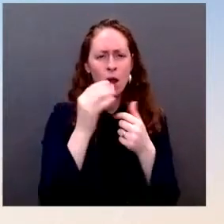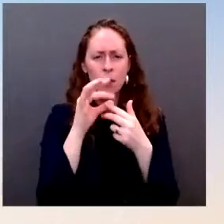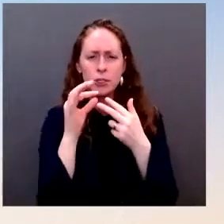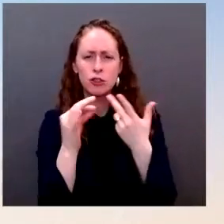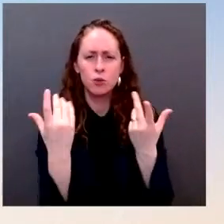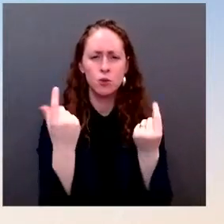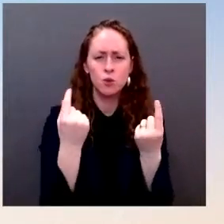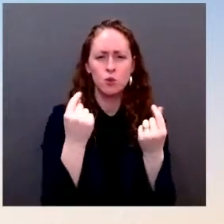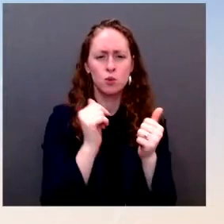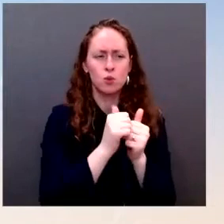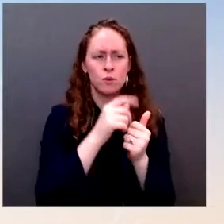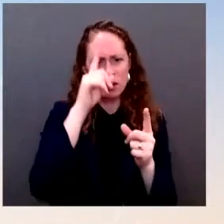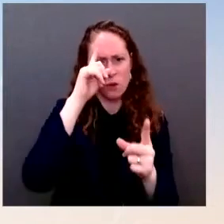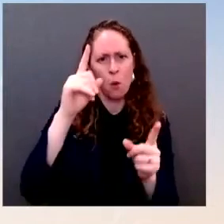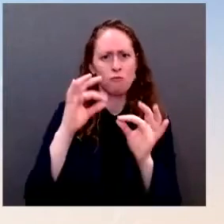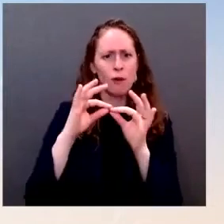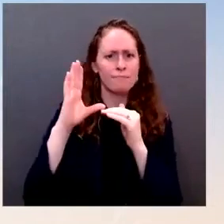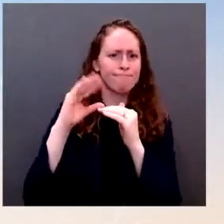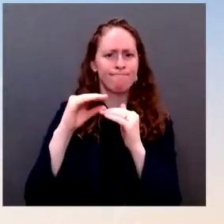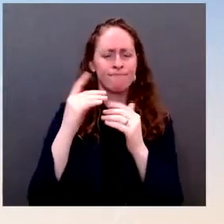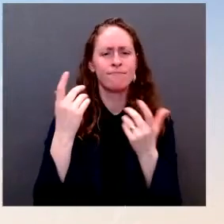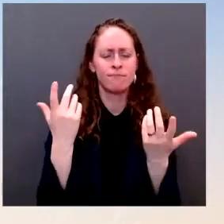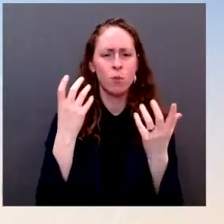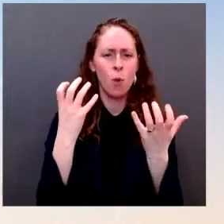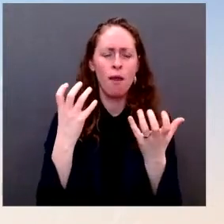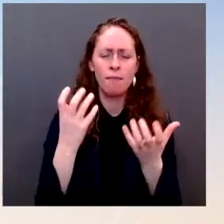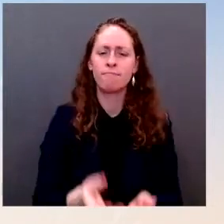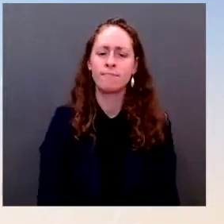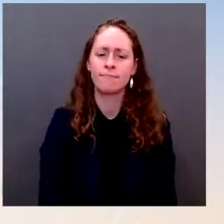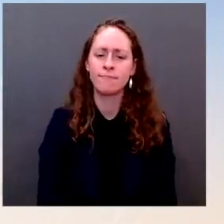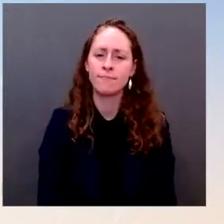In terms of whether or not there could be more